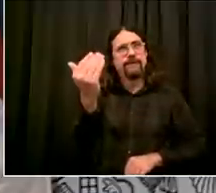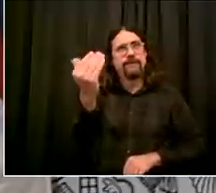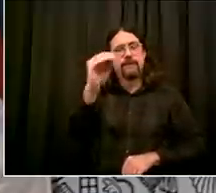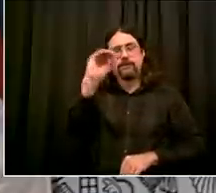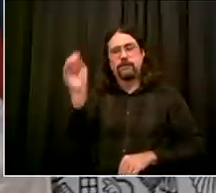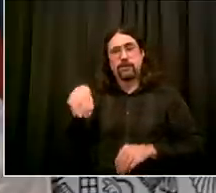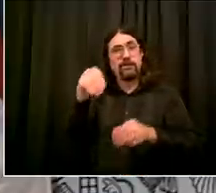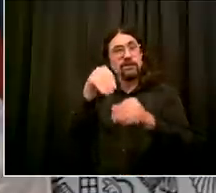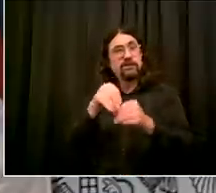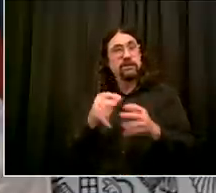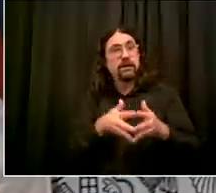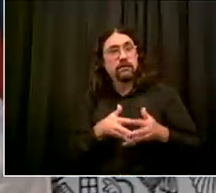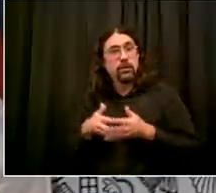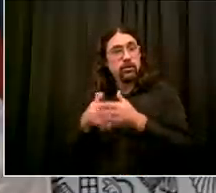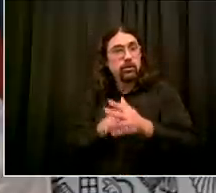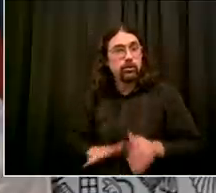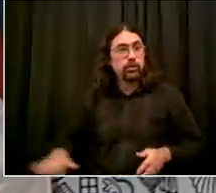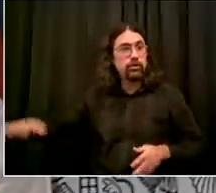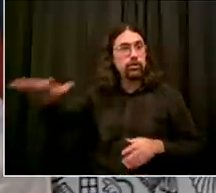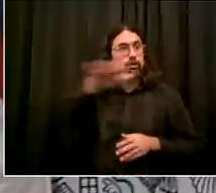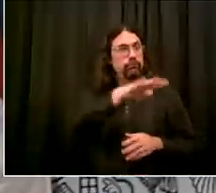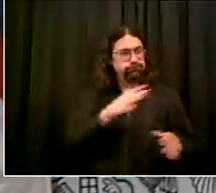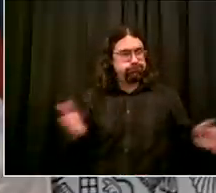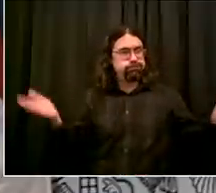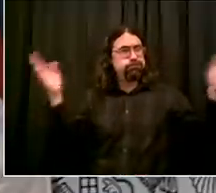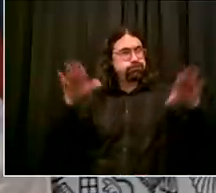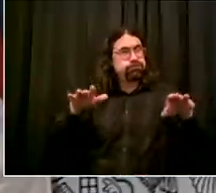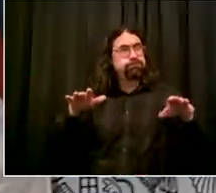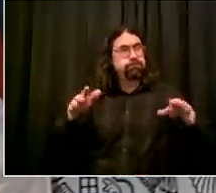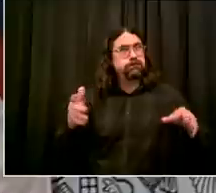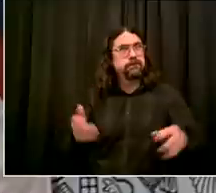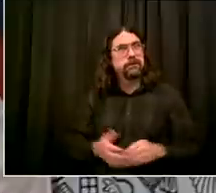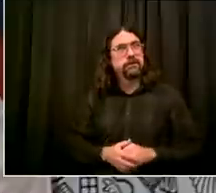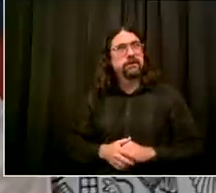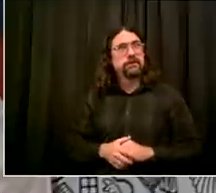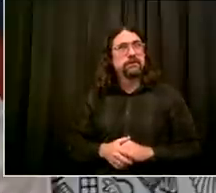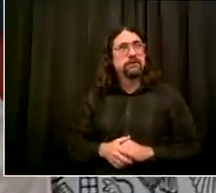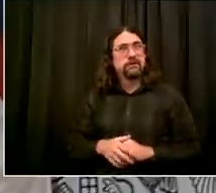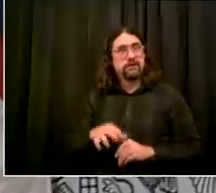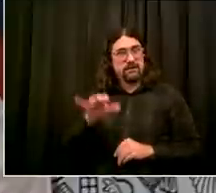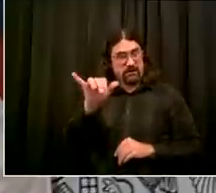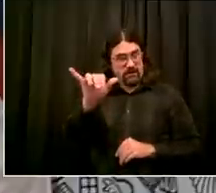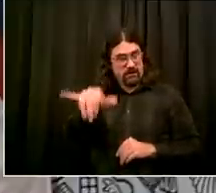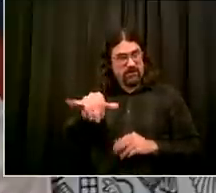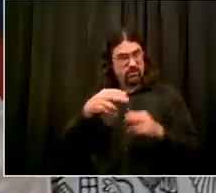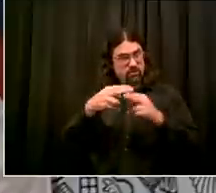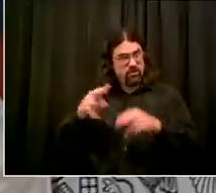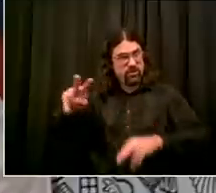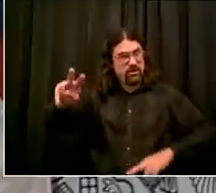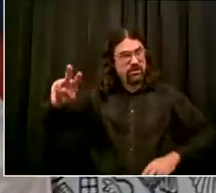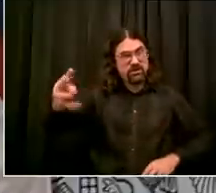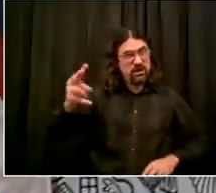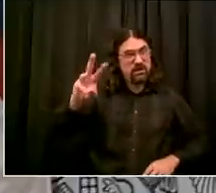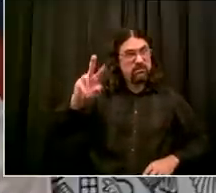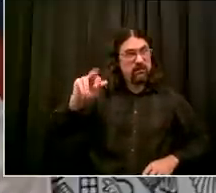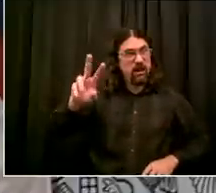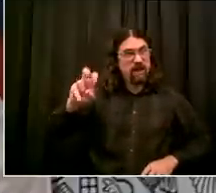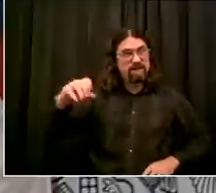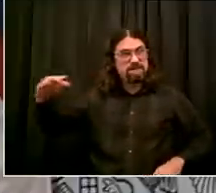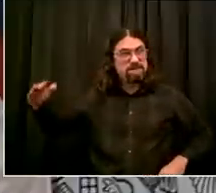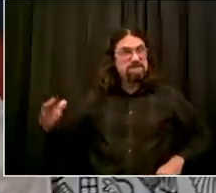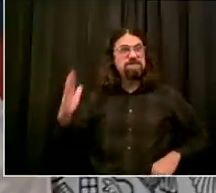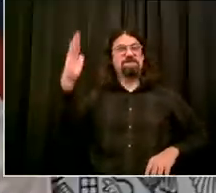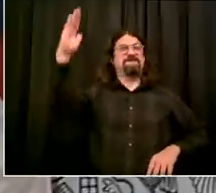developing especially uh after you're having told us about those six neighborhoods where they're seeing an uptick it's a really important